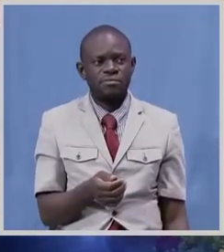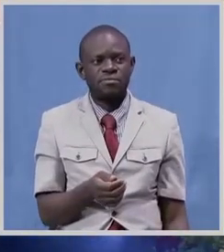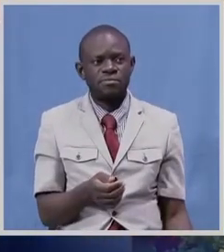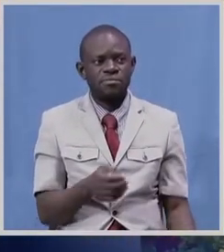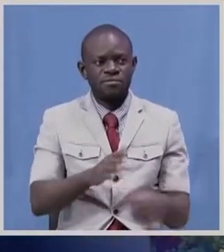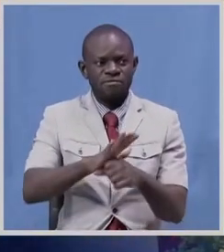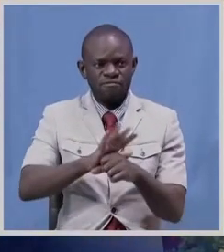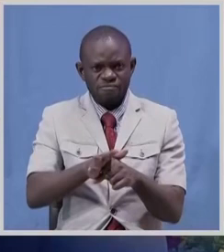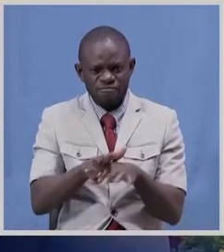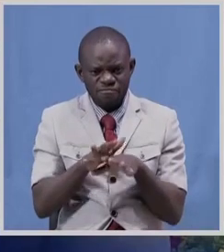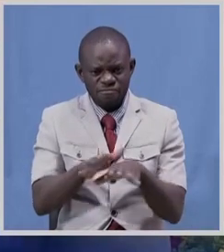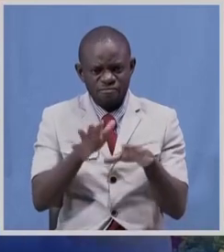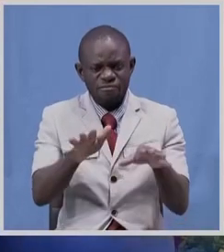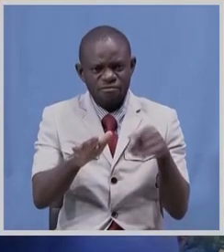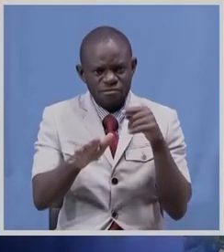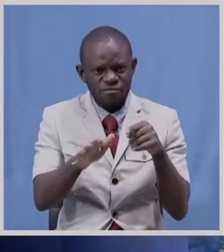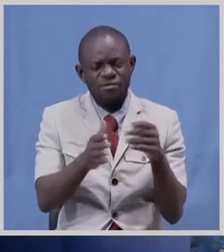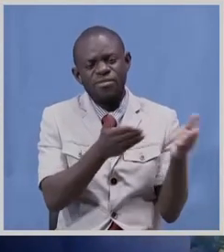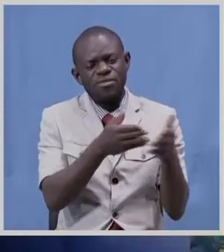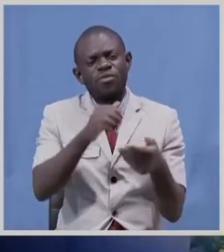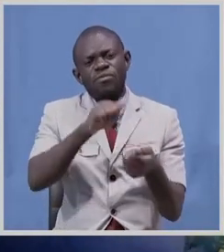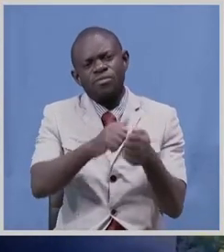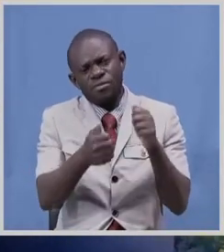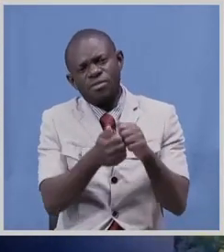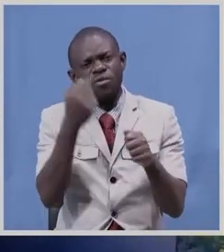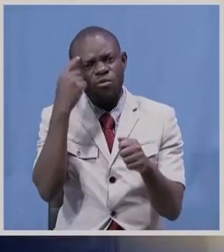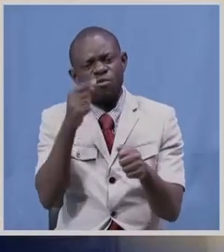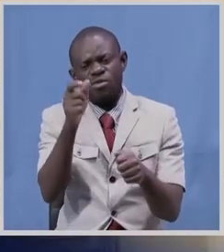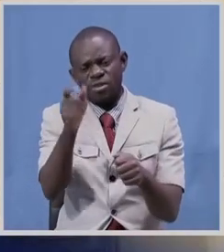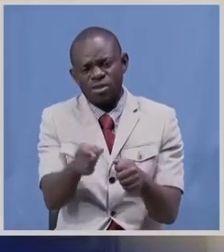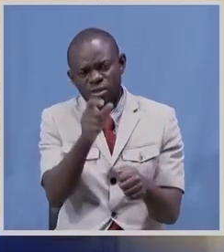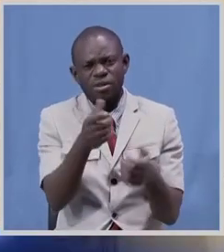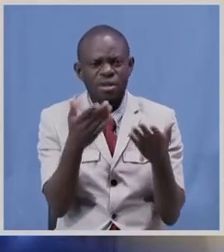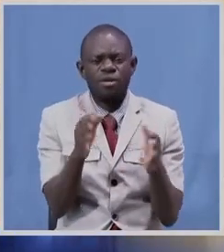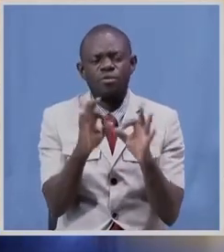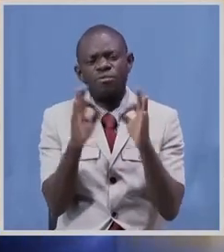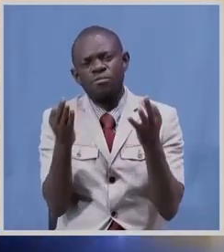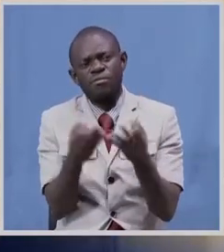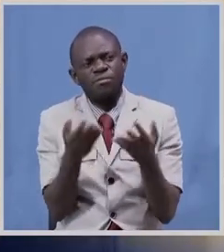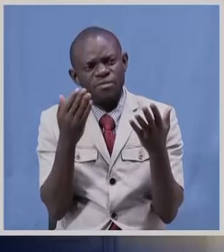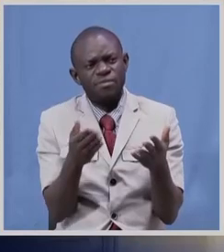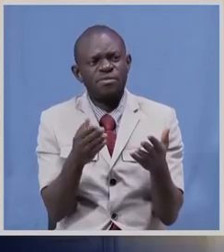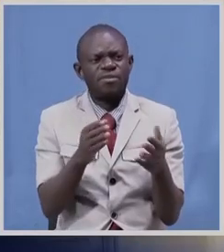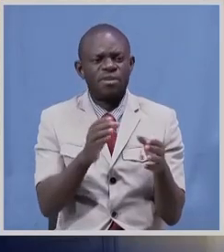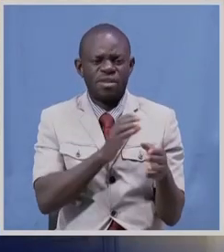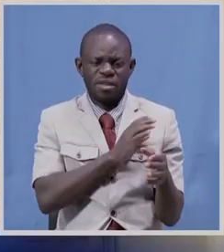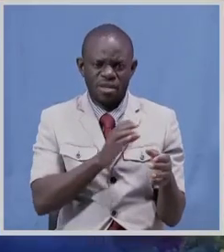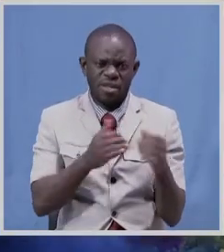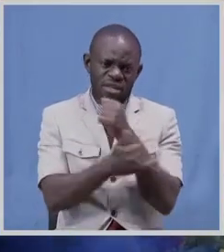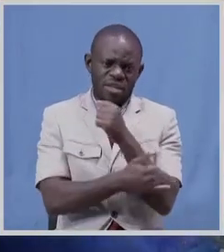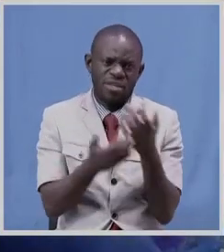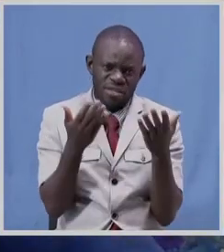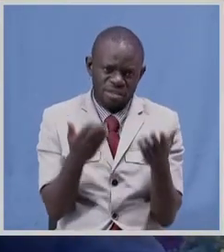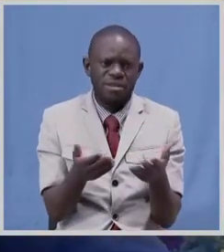organizational and national economic performance but you have decided to share the little